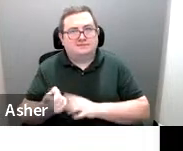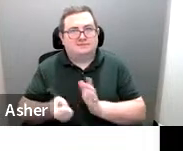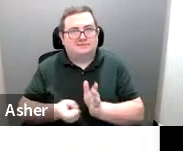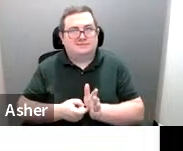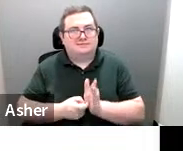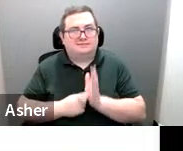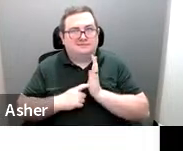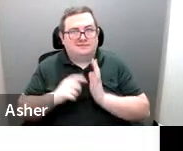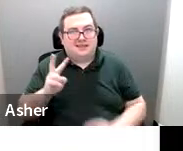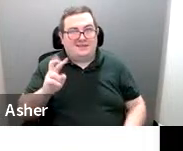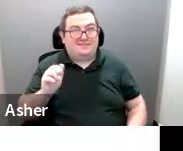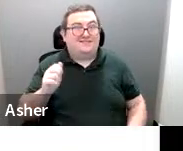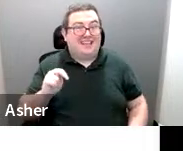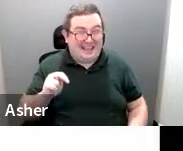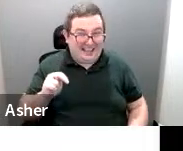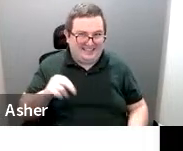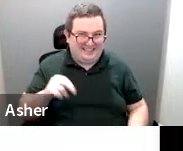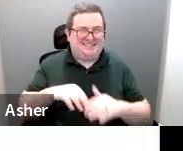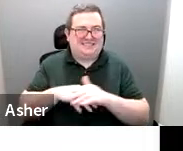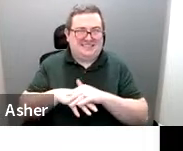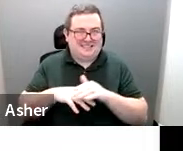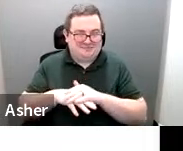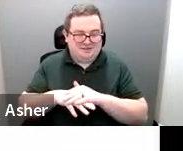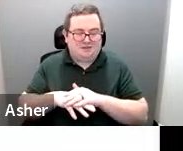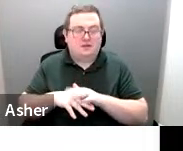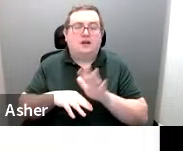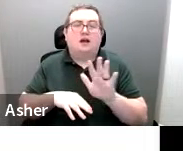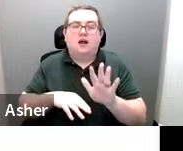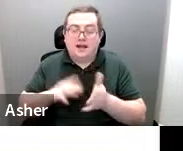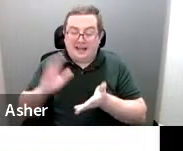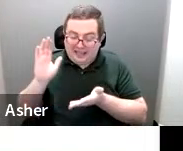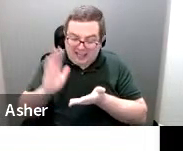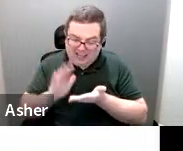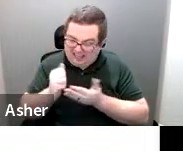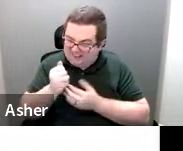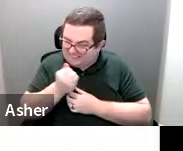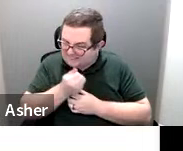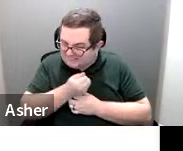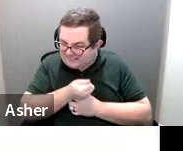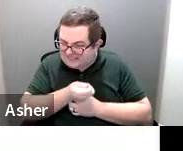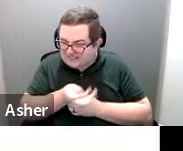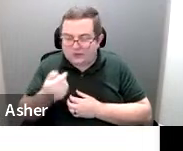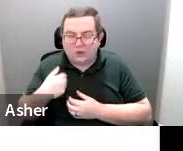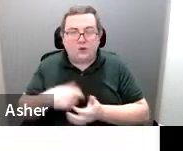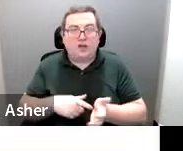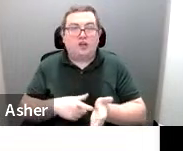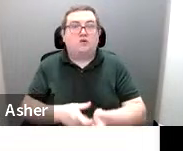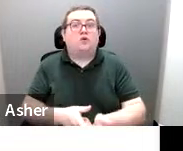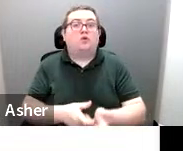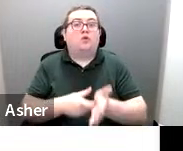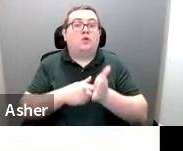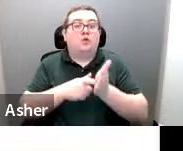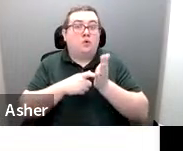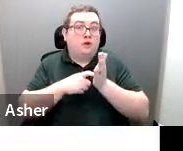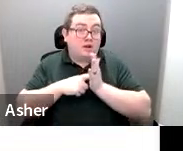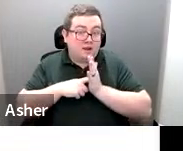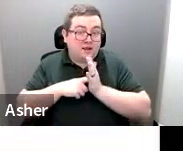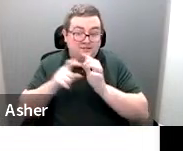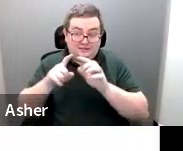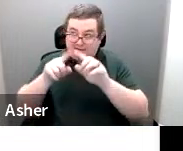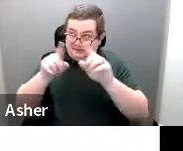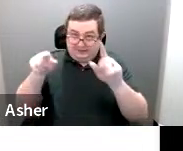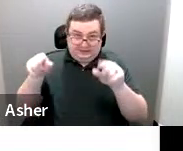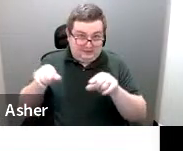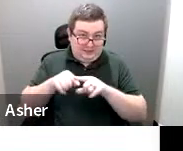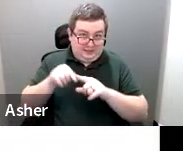to be a van accessible space. But with so few spaces, we are not requiring the presence of a sign